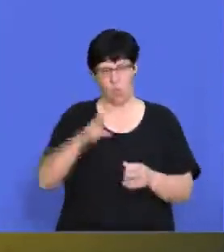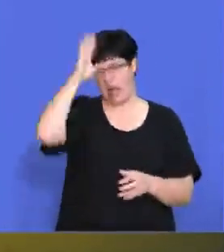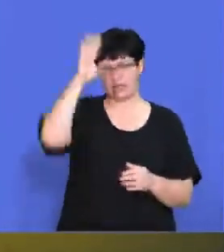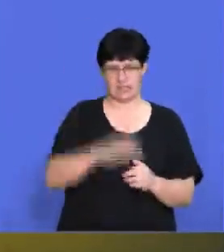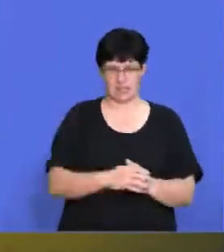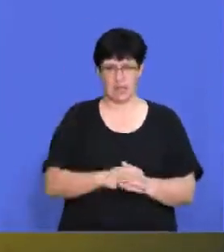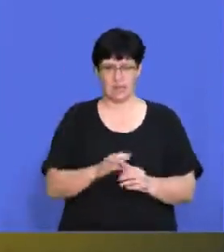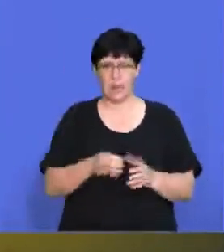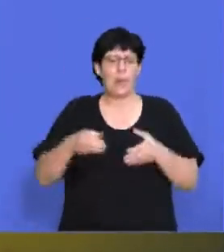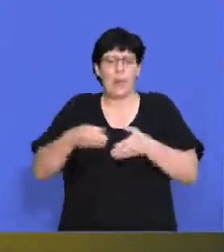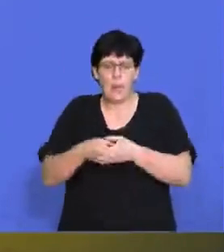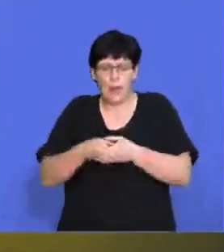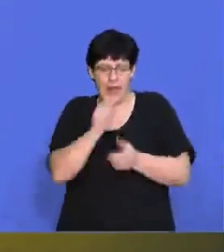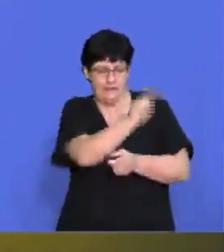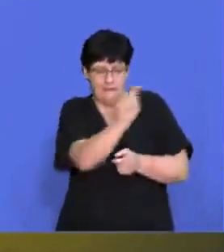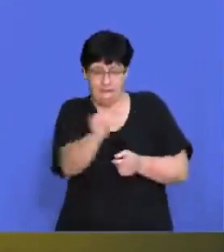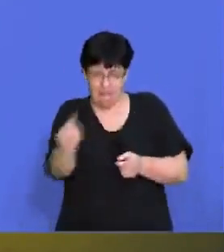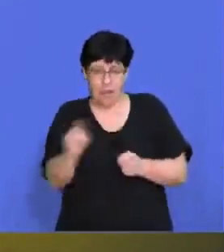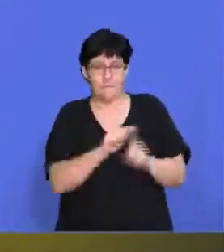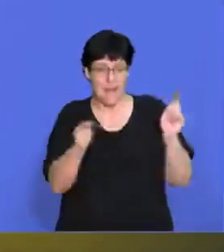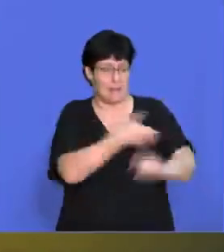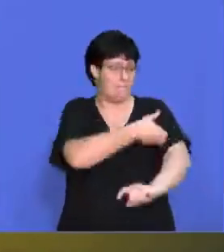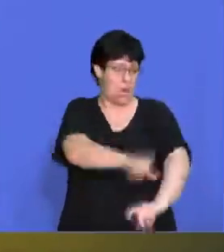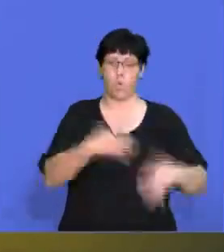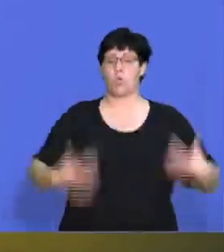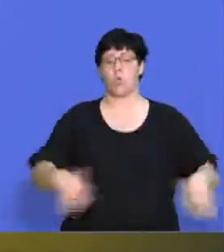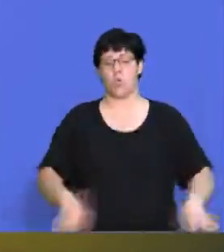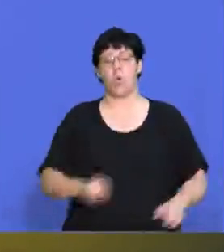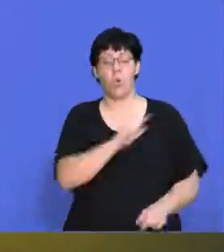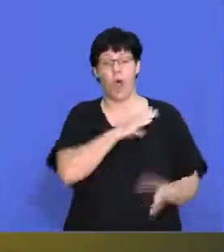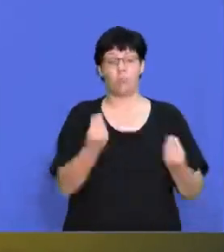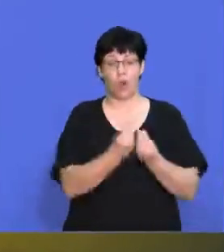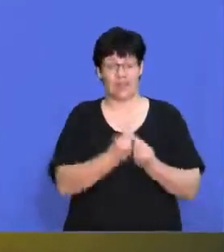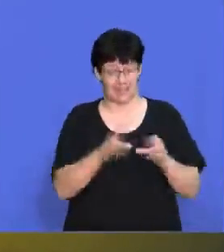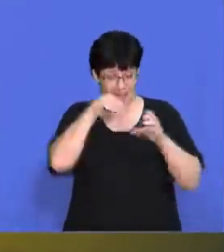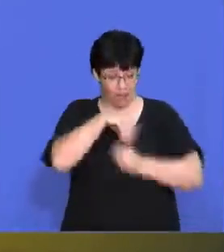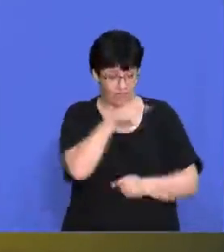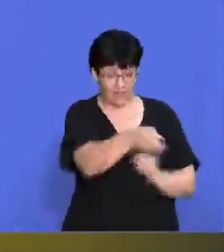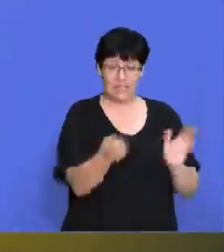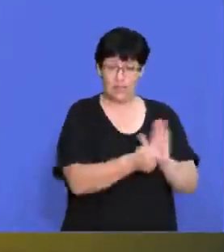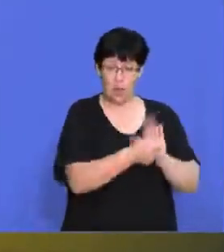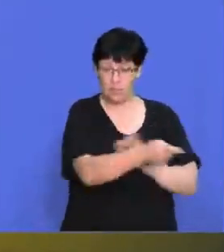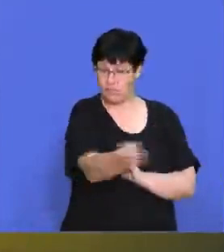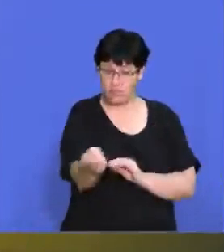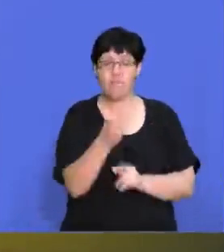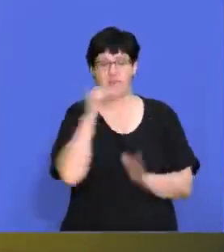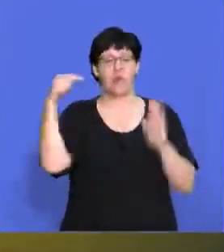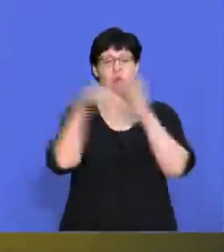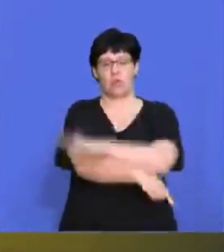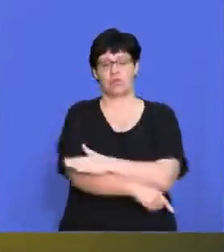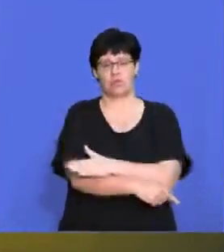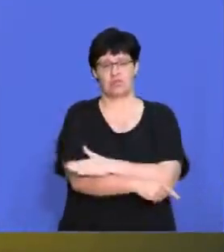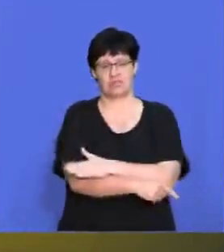small group of them, they have a lot of power because if your product isn't in one of those retailers, you're losing out on a massive